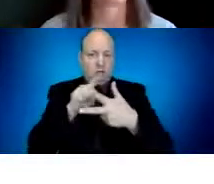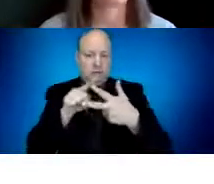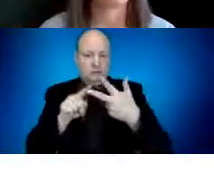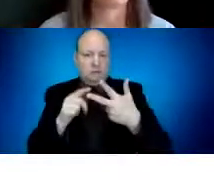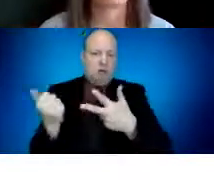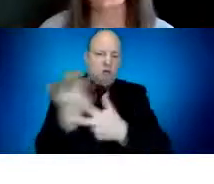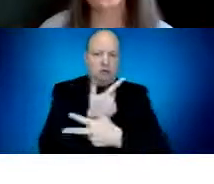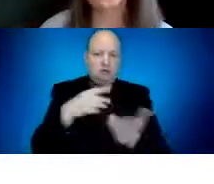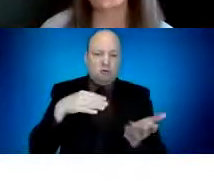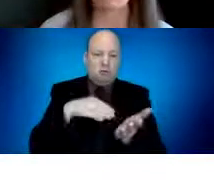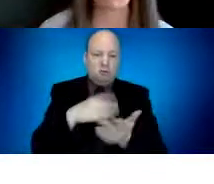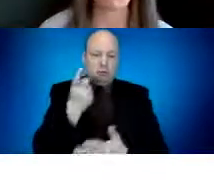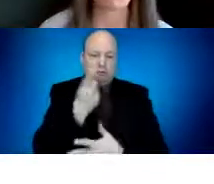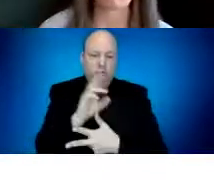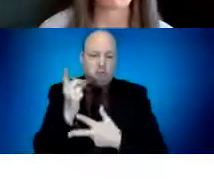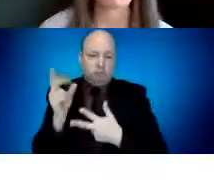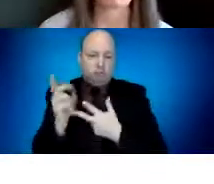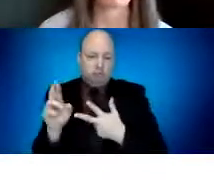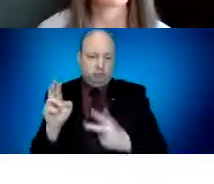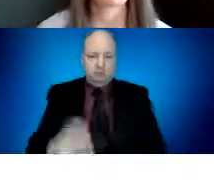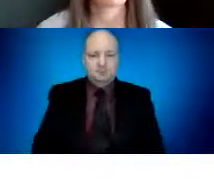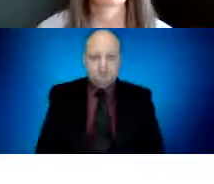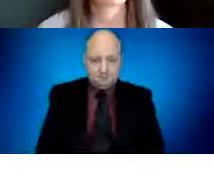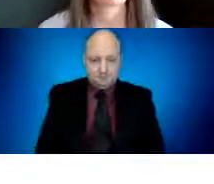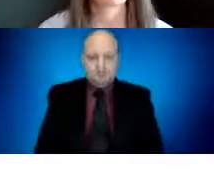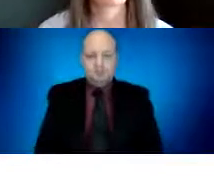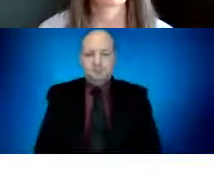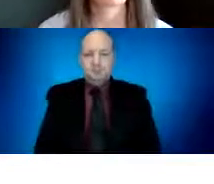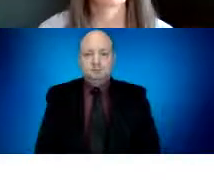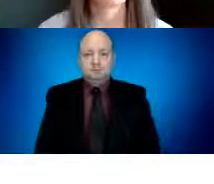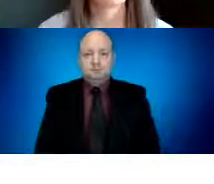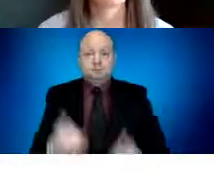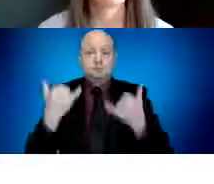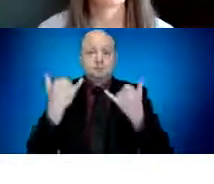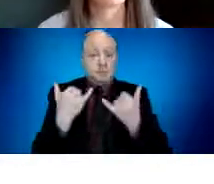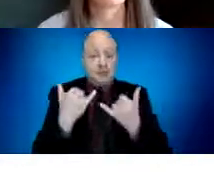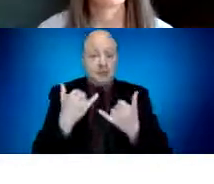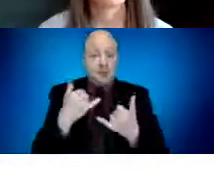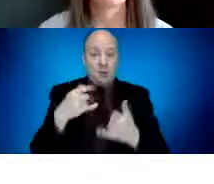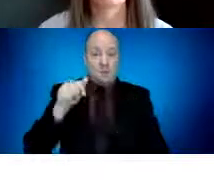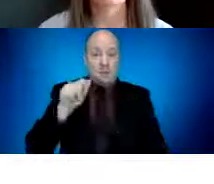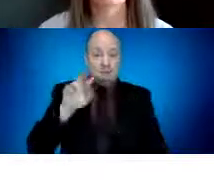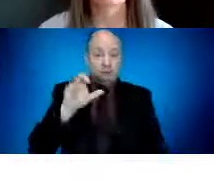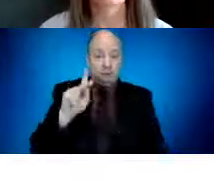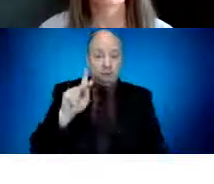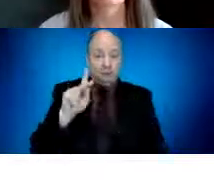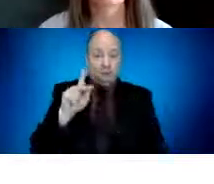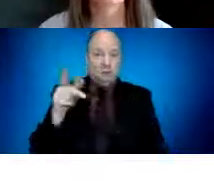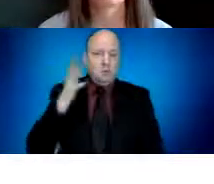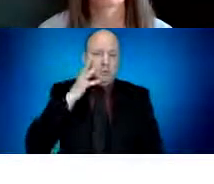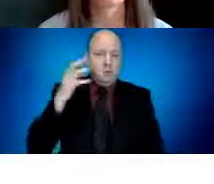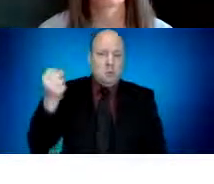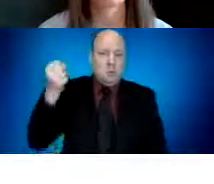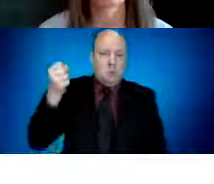in, but we'd like to reserve this time for the media. We offer the public space during our Facebook Live events.